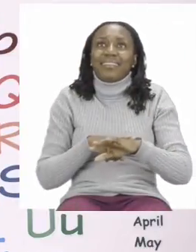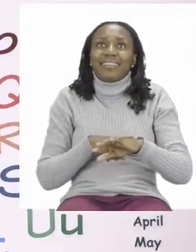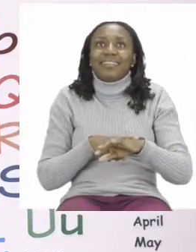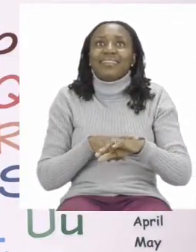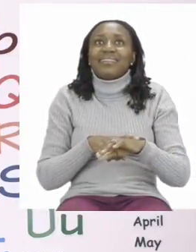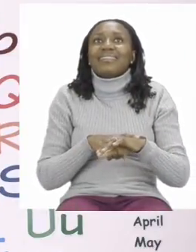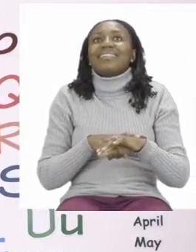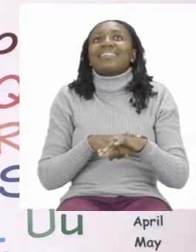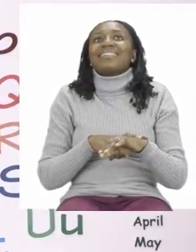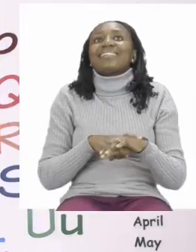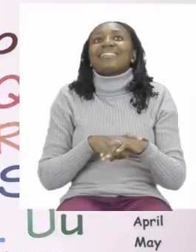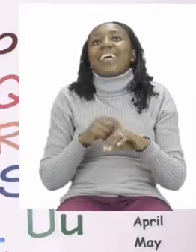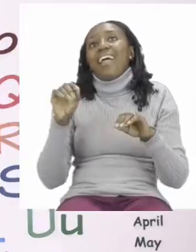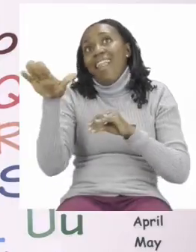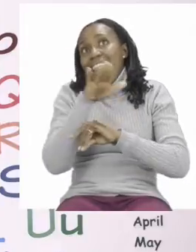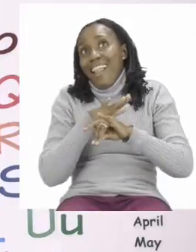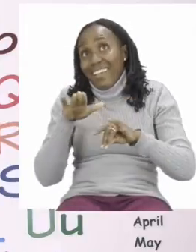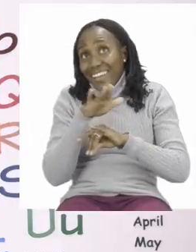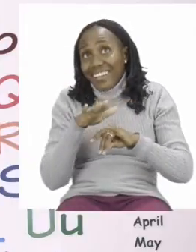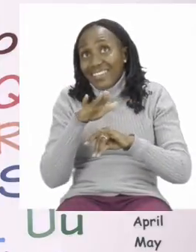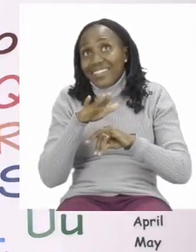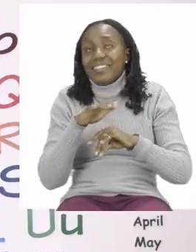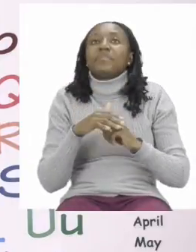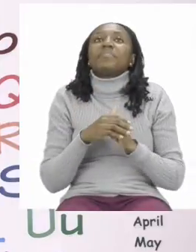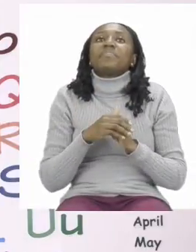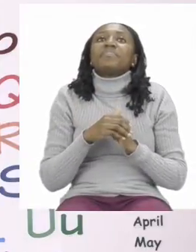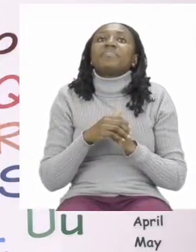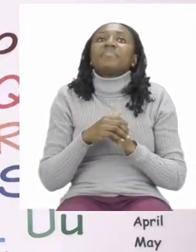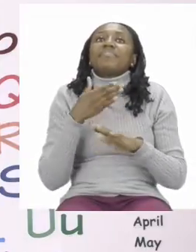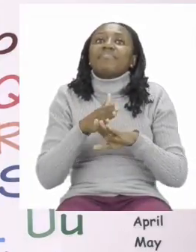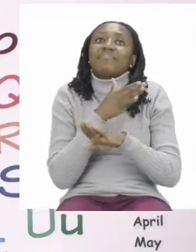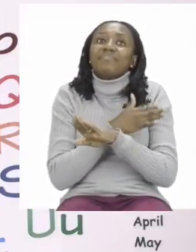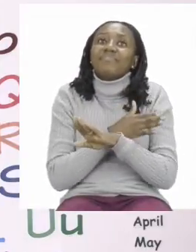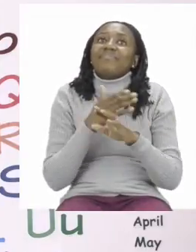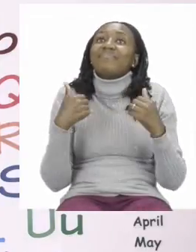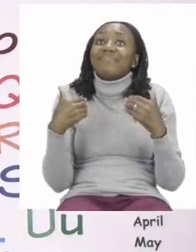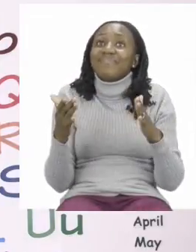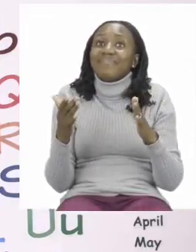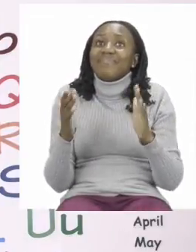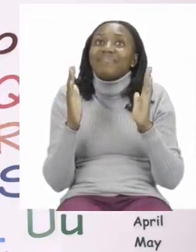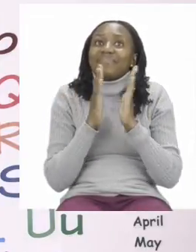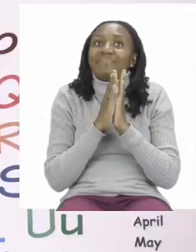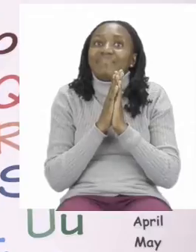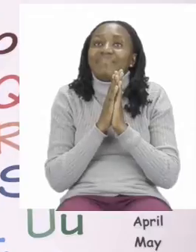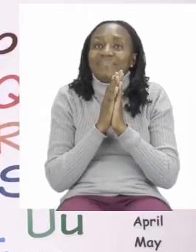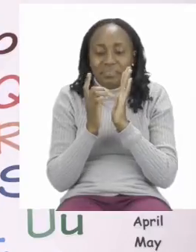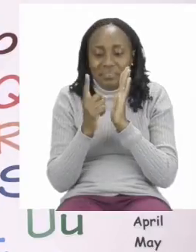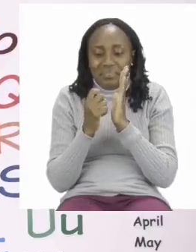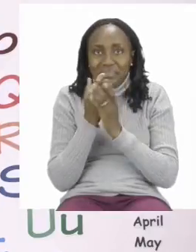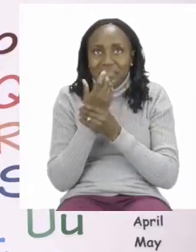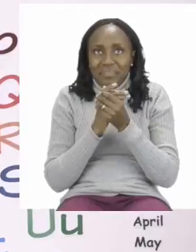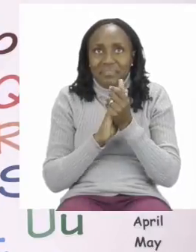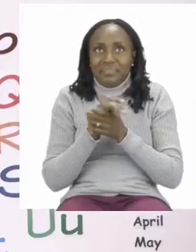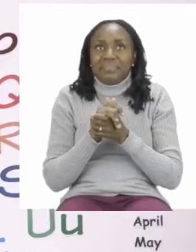and animals. And before we get into any lessons boys and girls we know that we need to